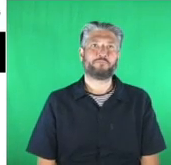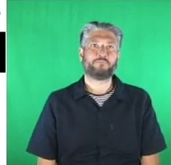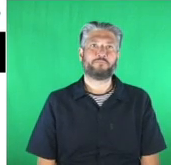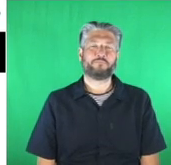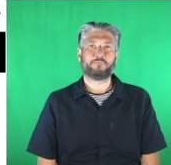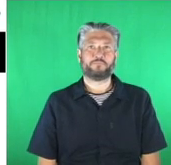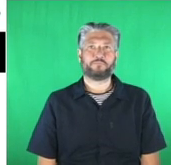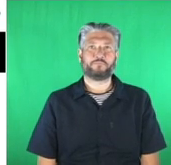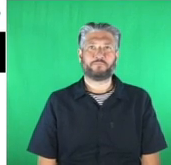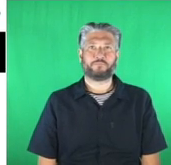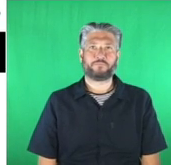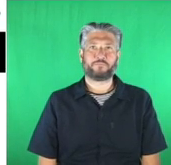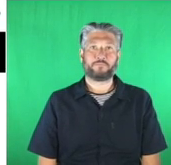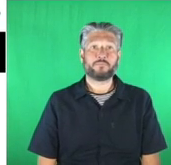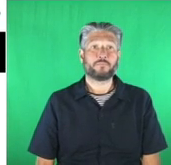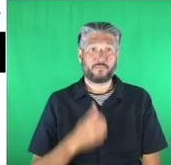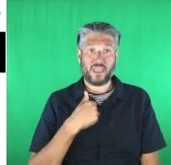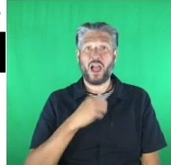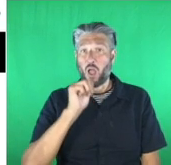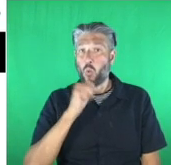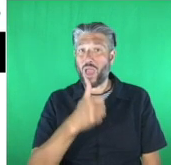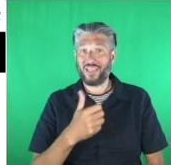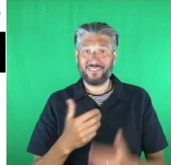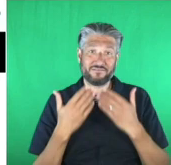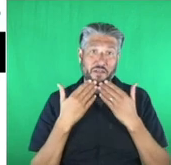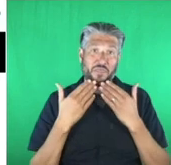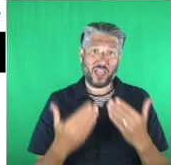I will. Thank you. Thanks, Robin.